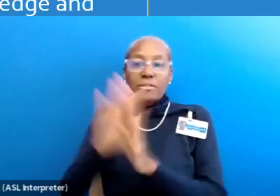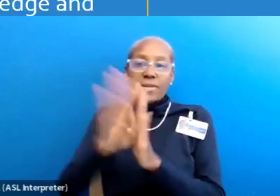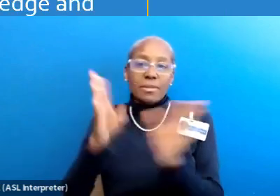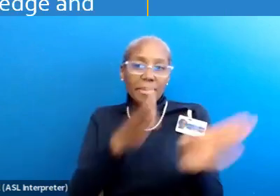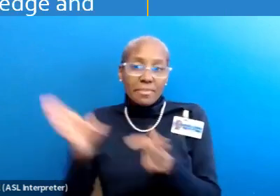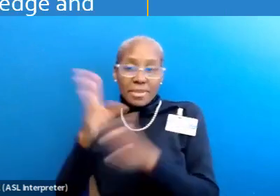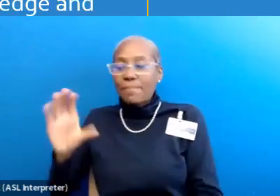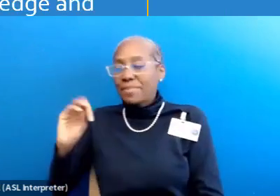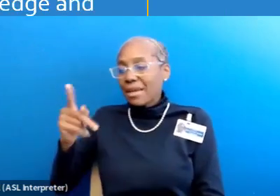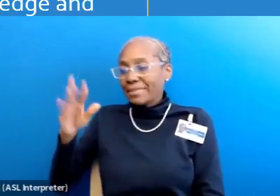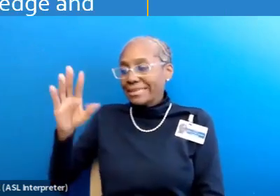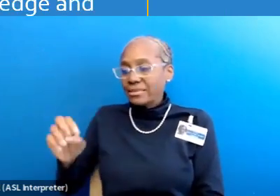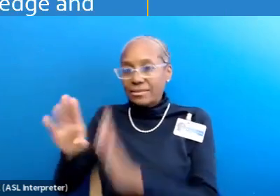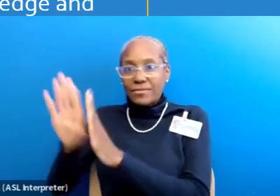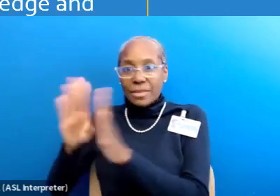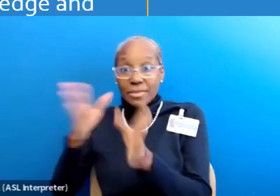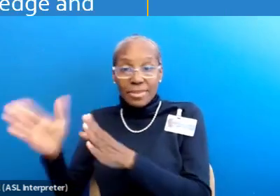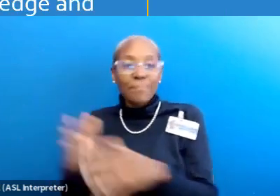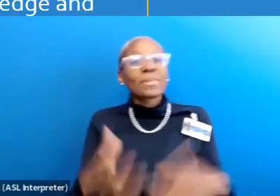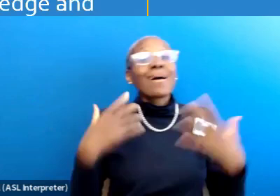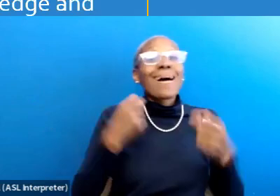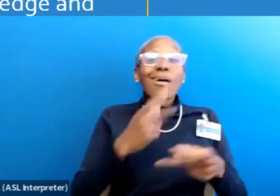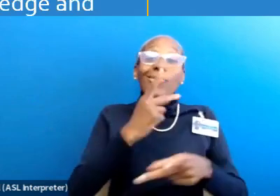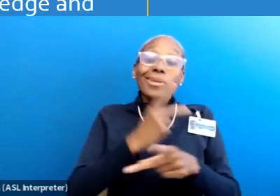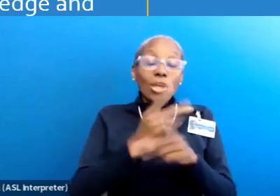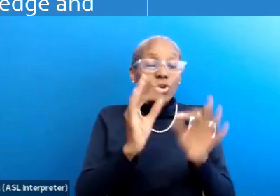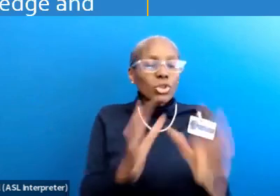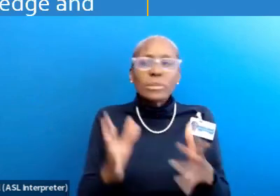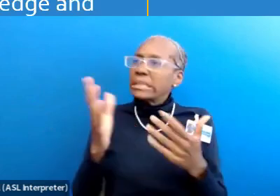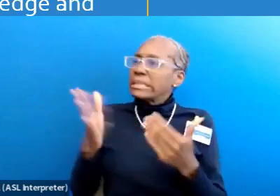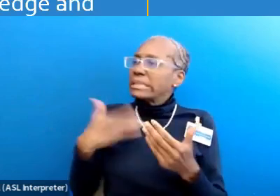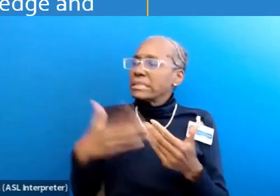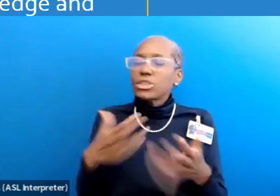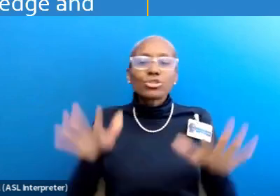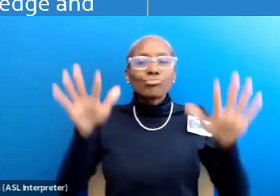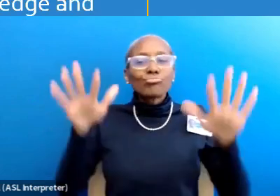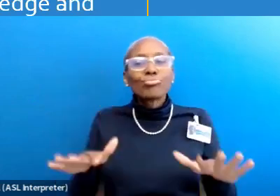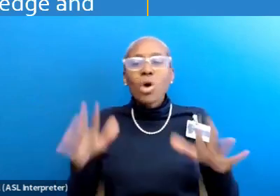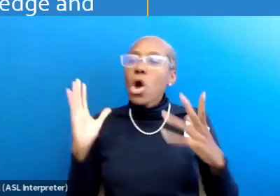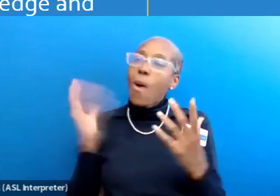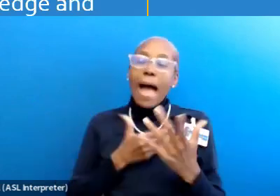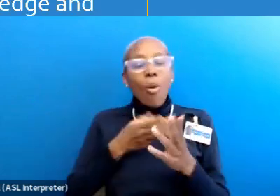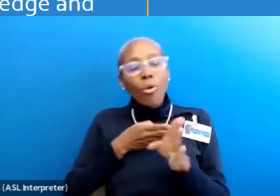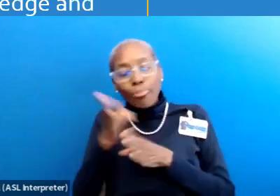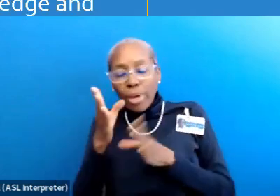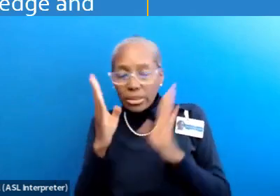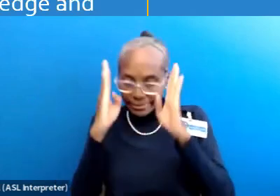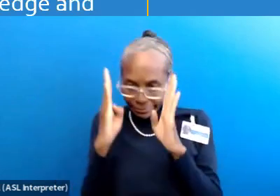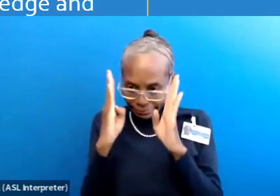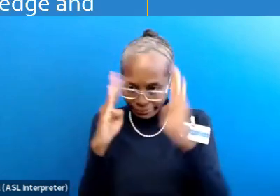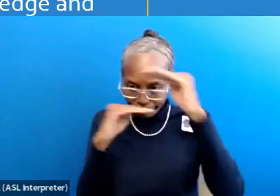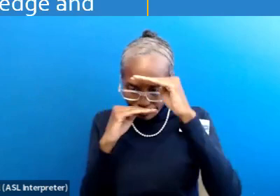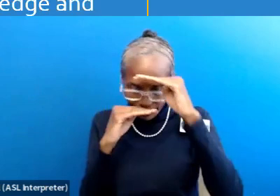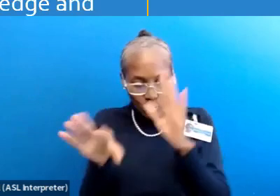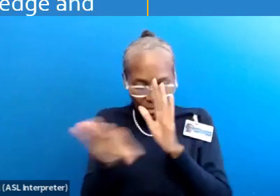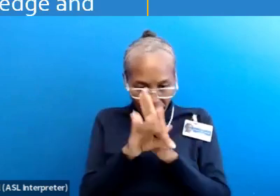As healthcare interpreters, it's easy to settle comfortably into a limited scope of practice. Sometimes we choose